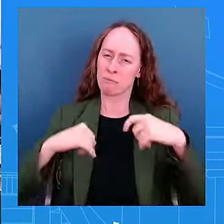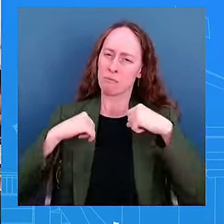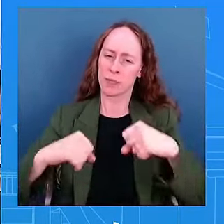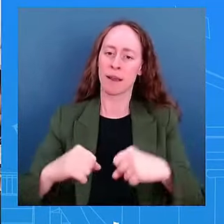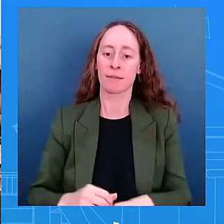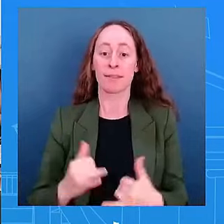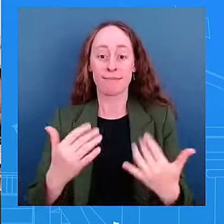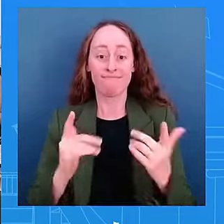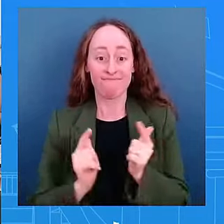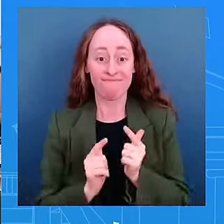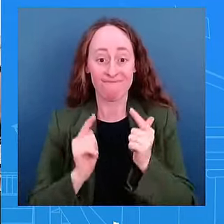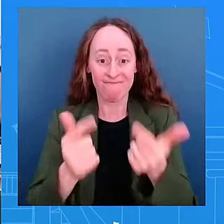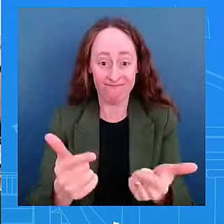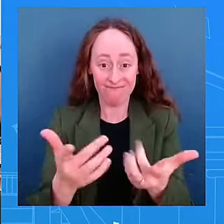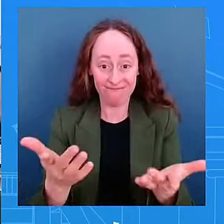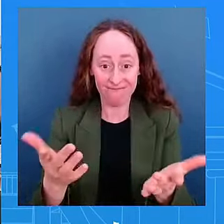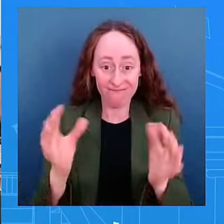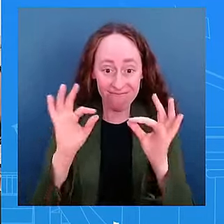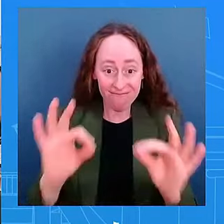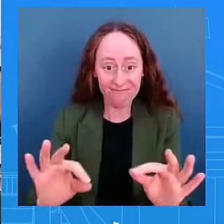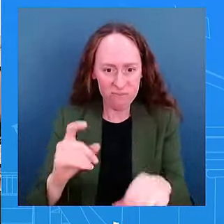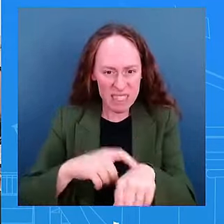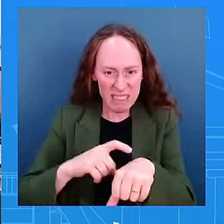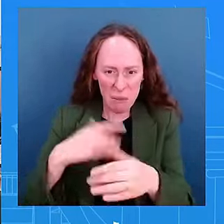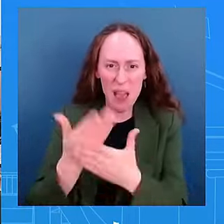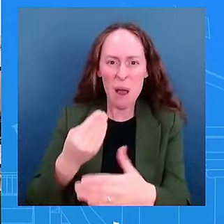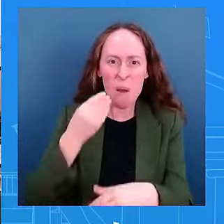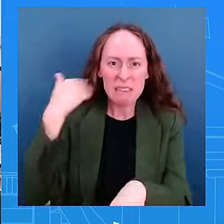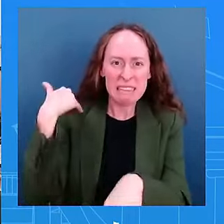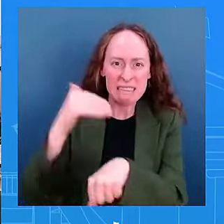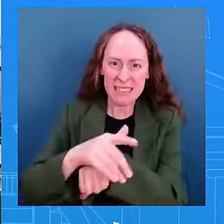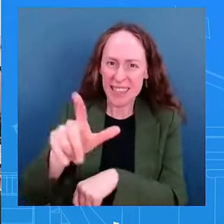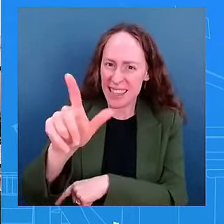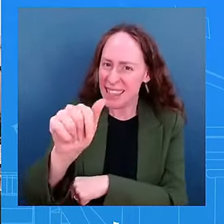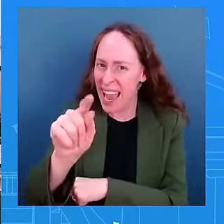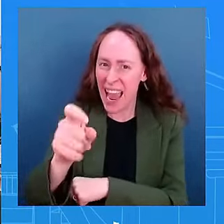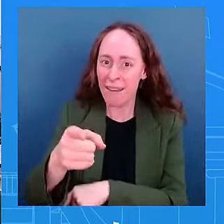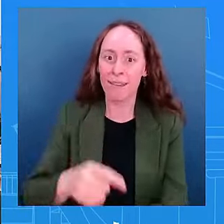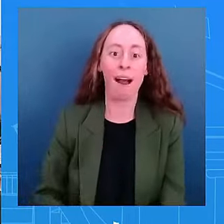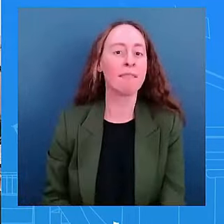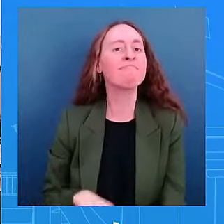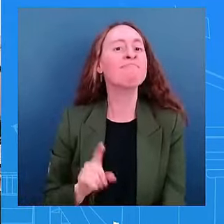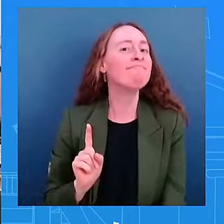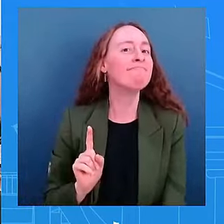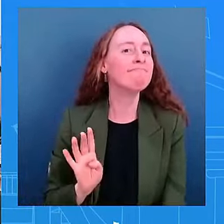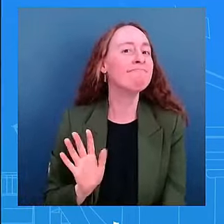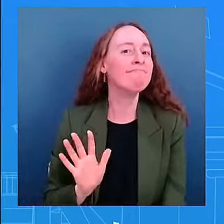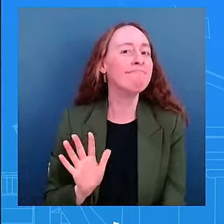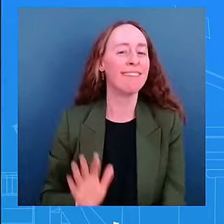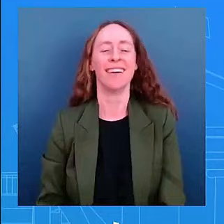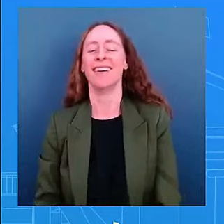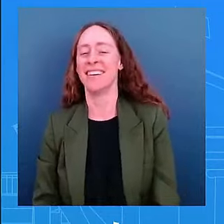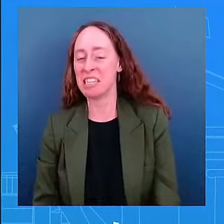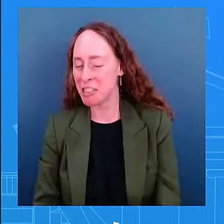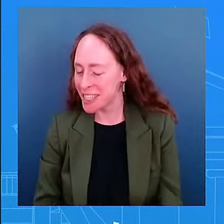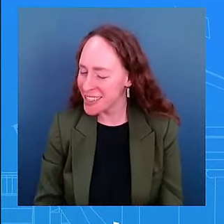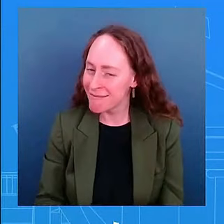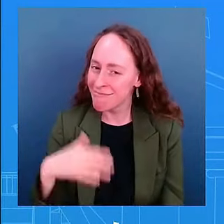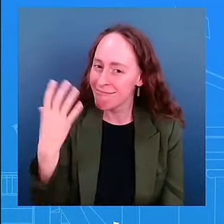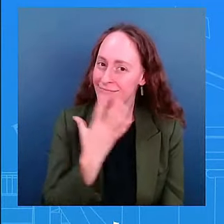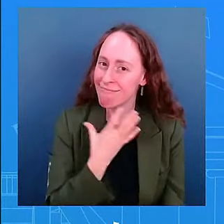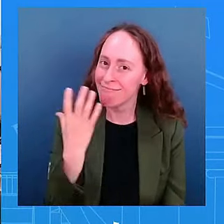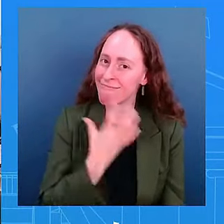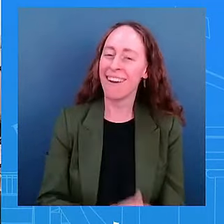145 okay all right let's do this it's rough morning and matt too i see matt back there